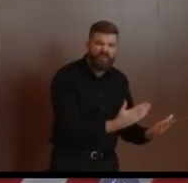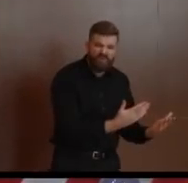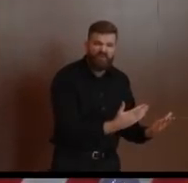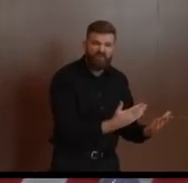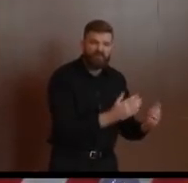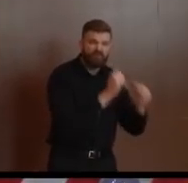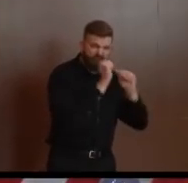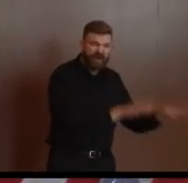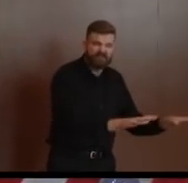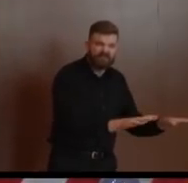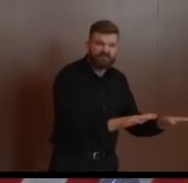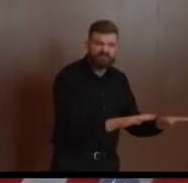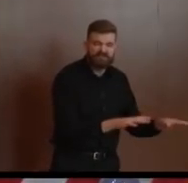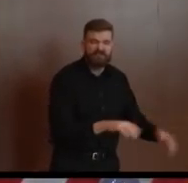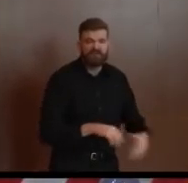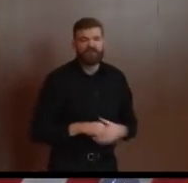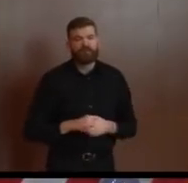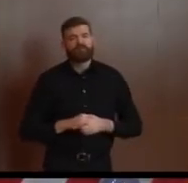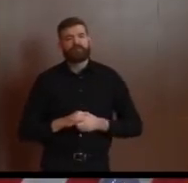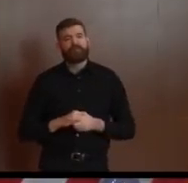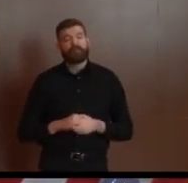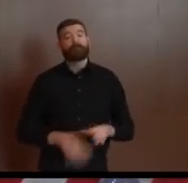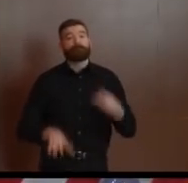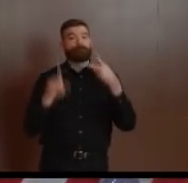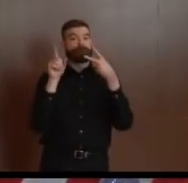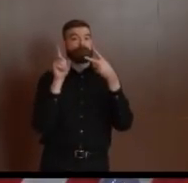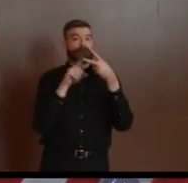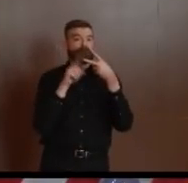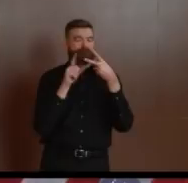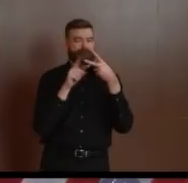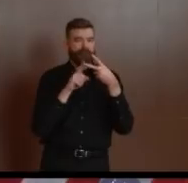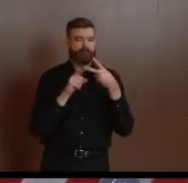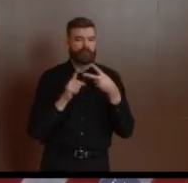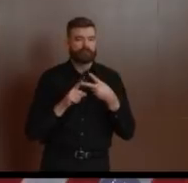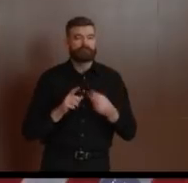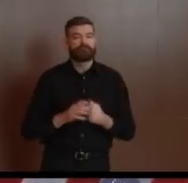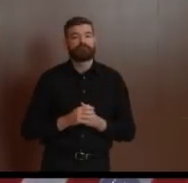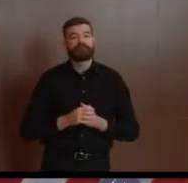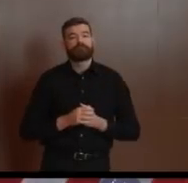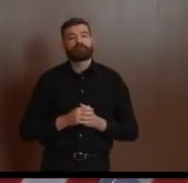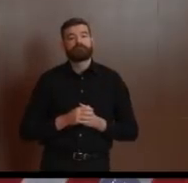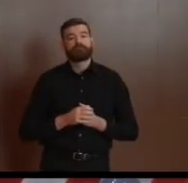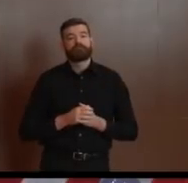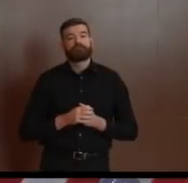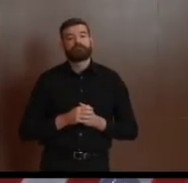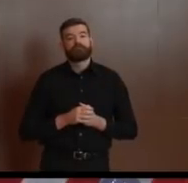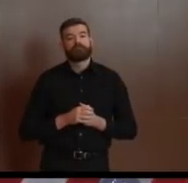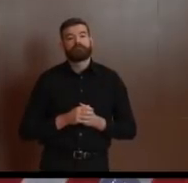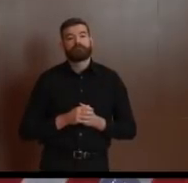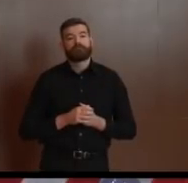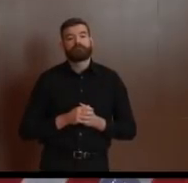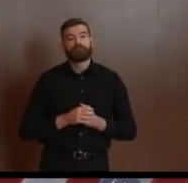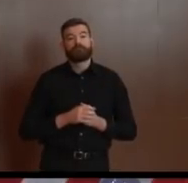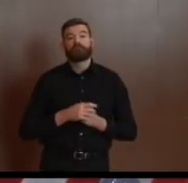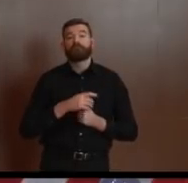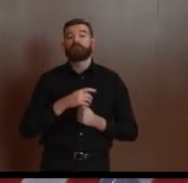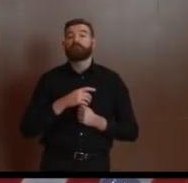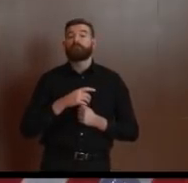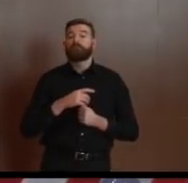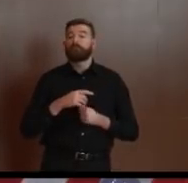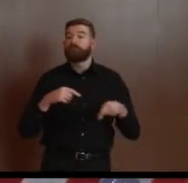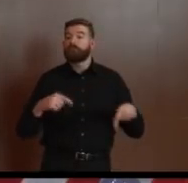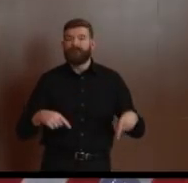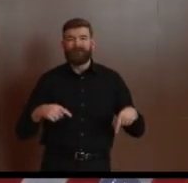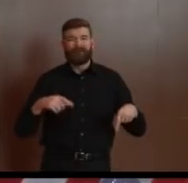a slightly less optimistic note, there is a special place in hell for the people who take advantage of this health crisis. Whether